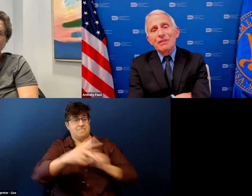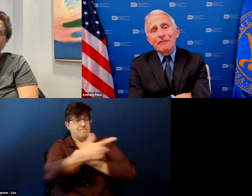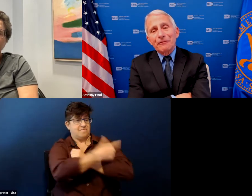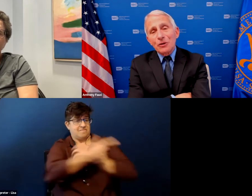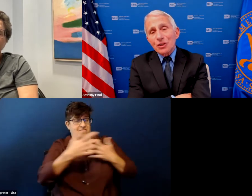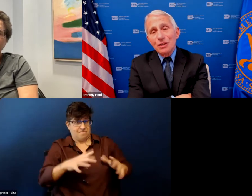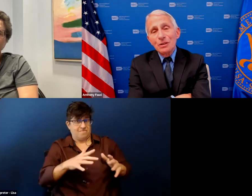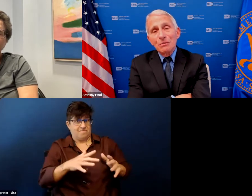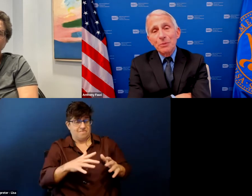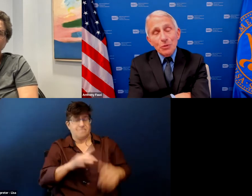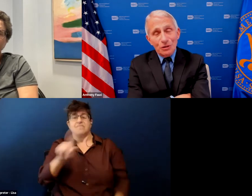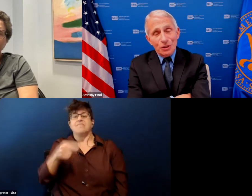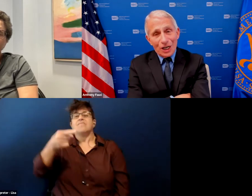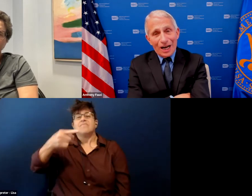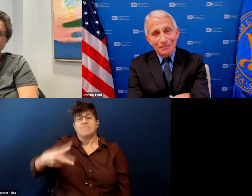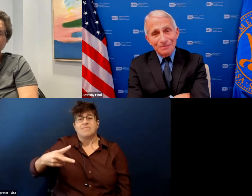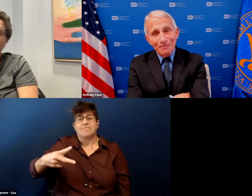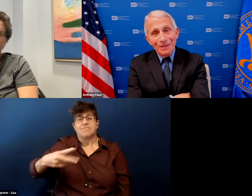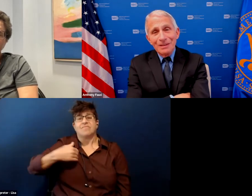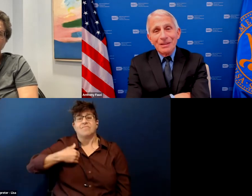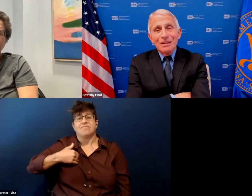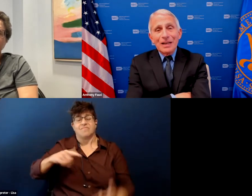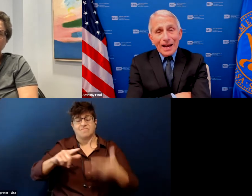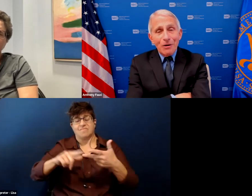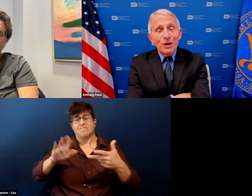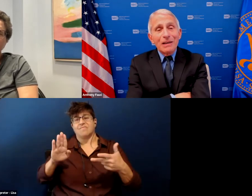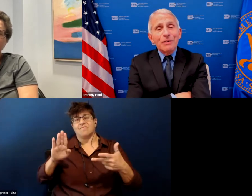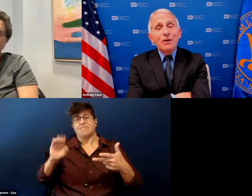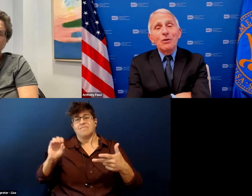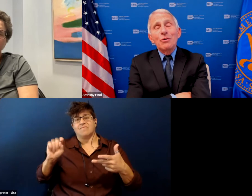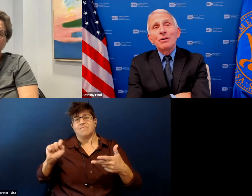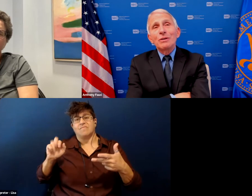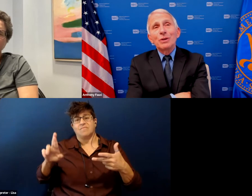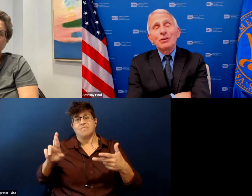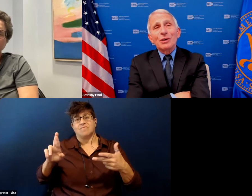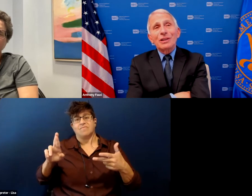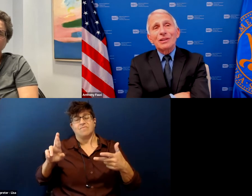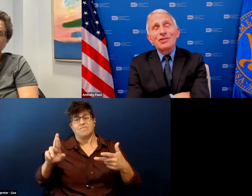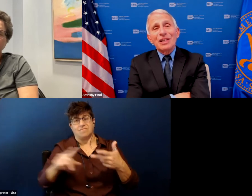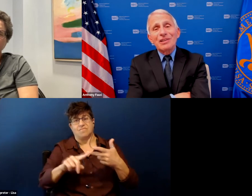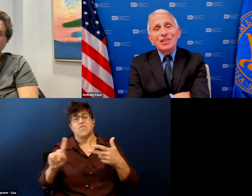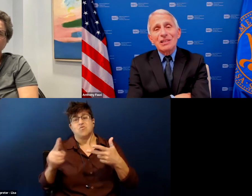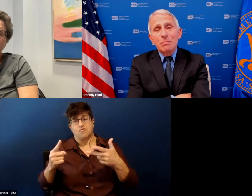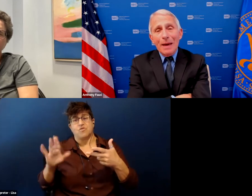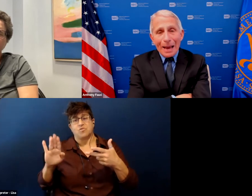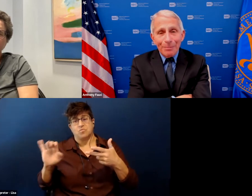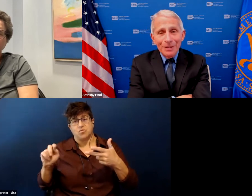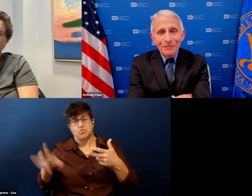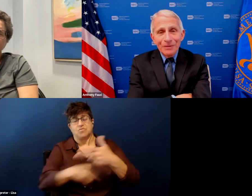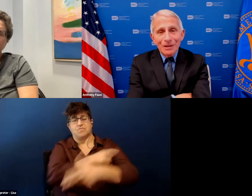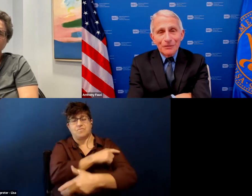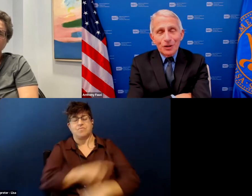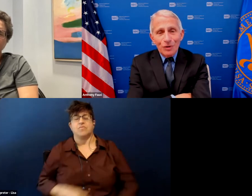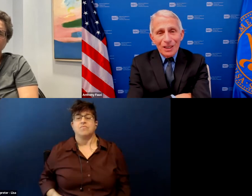received their first booster shot now even though when you look at the cdc's map